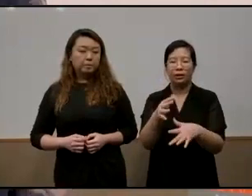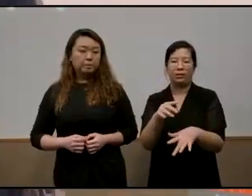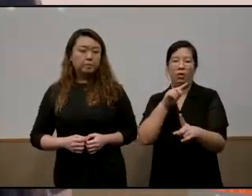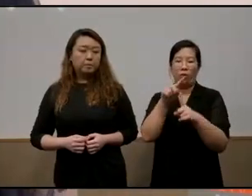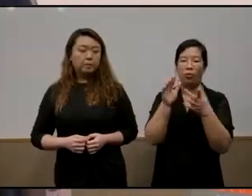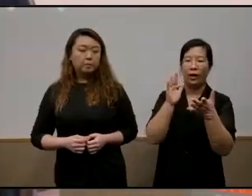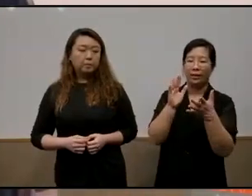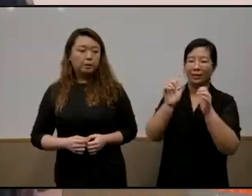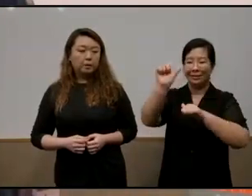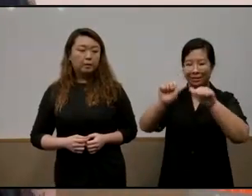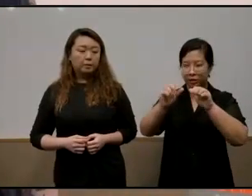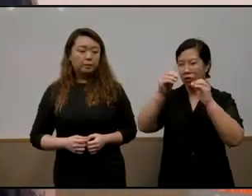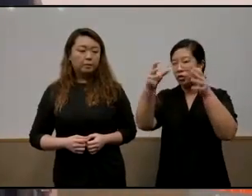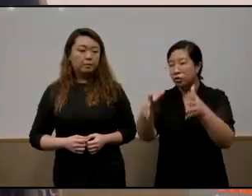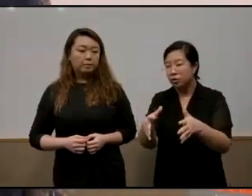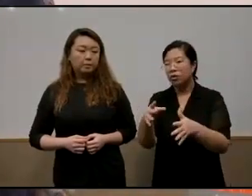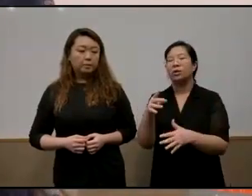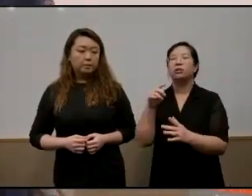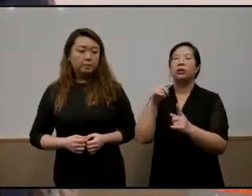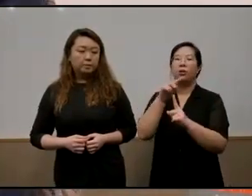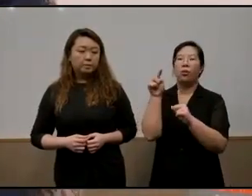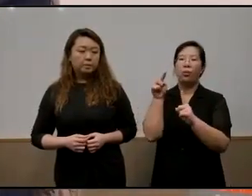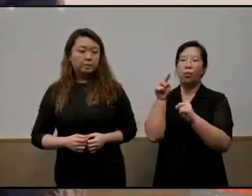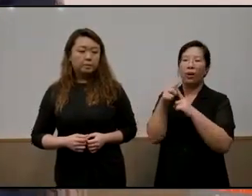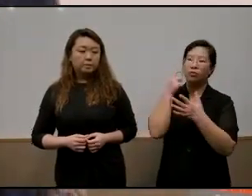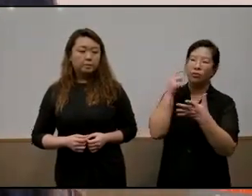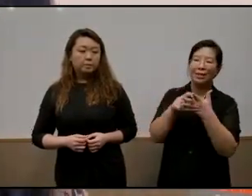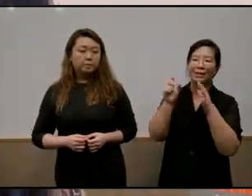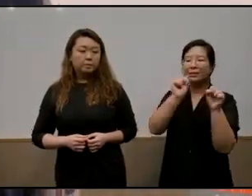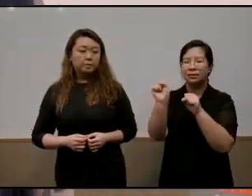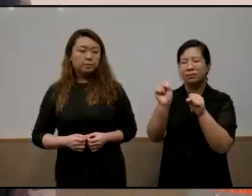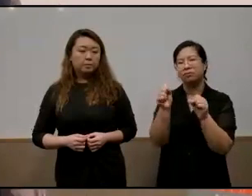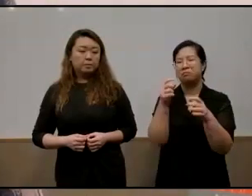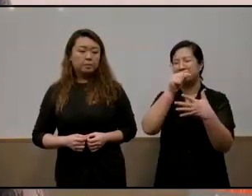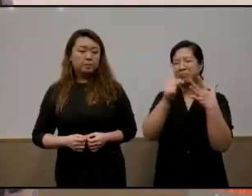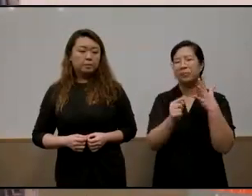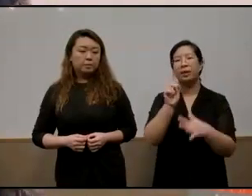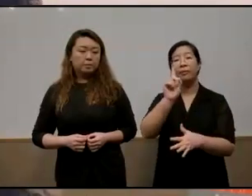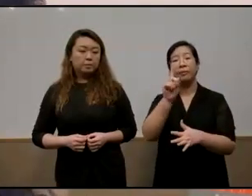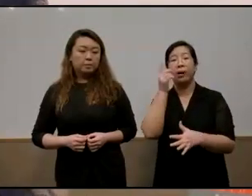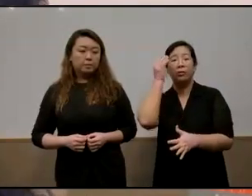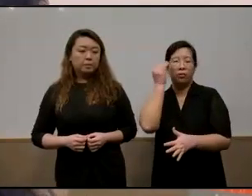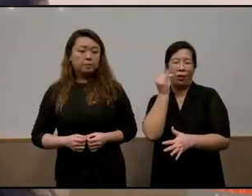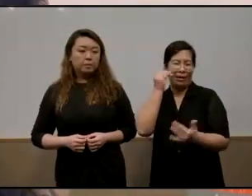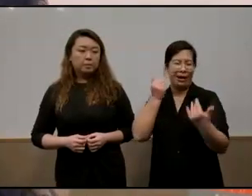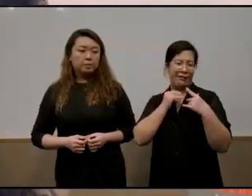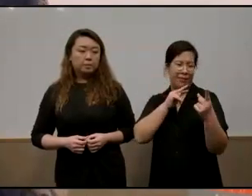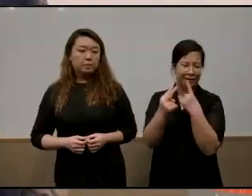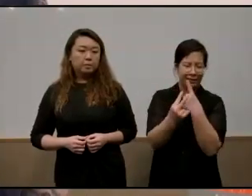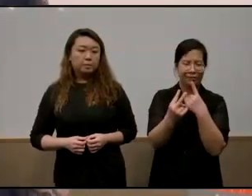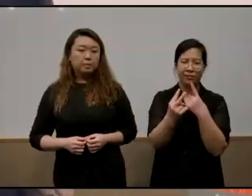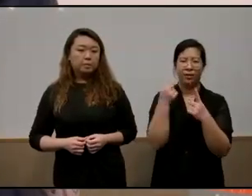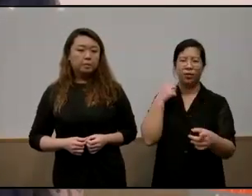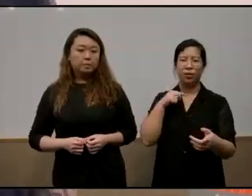we embed that in our recognition system etc etc so why is this perception that we seem to be